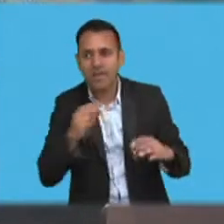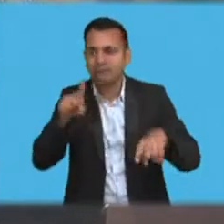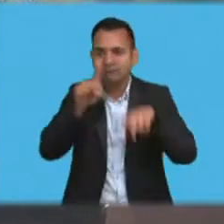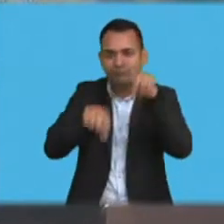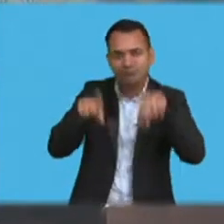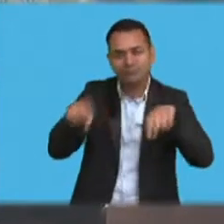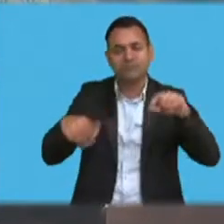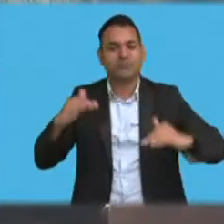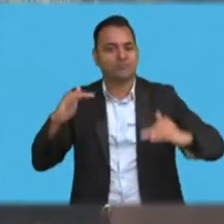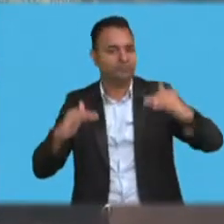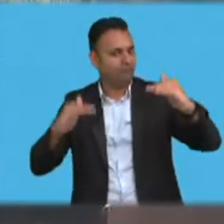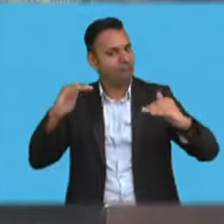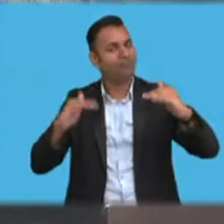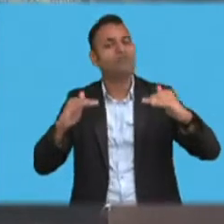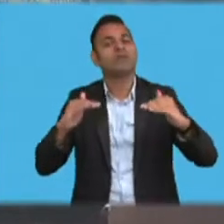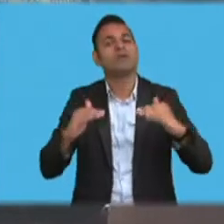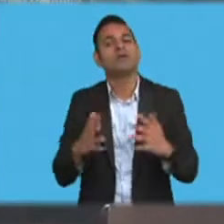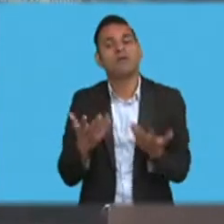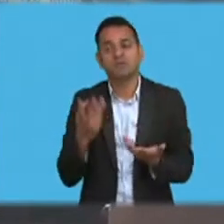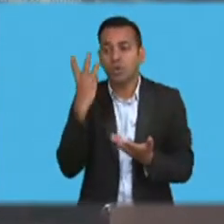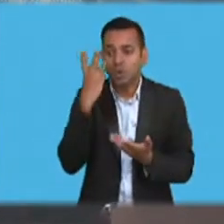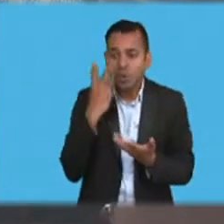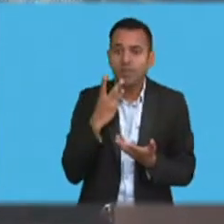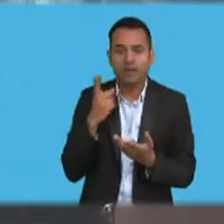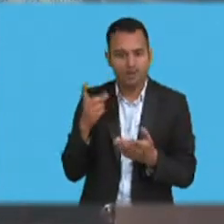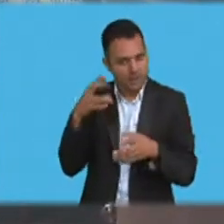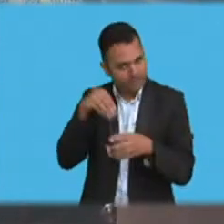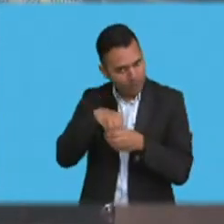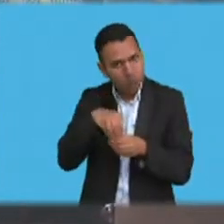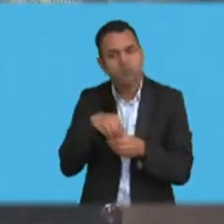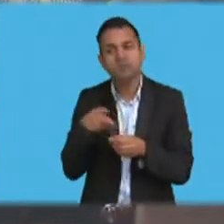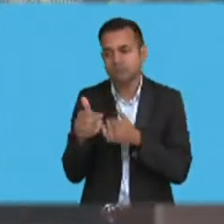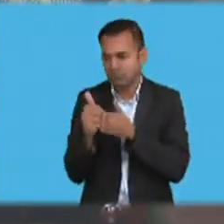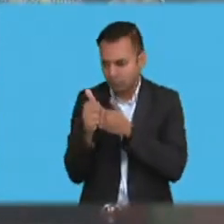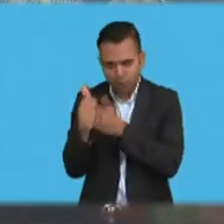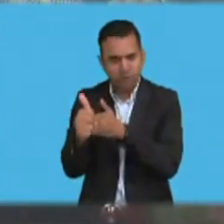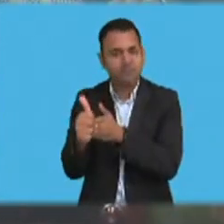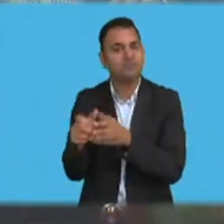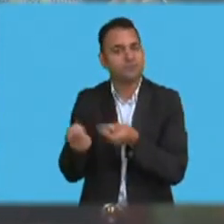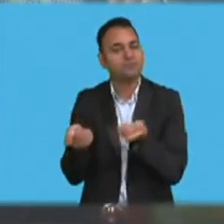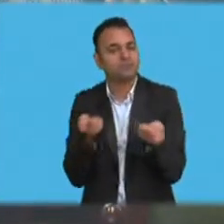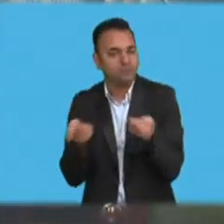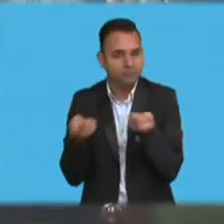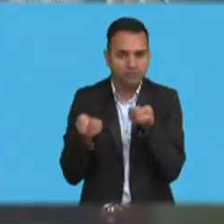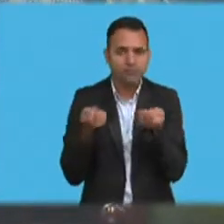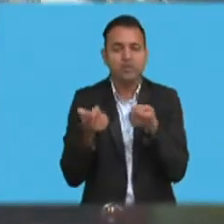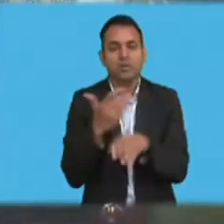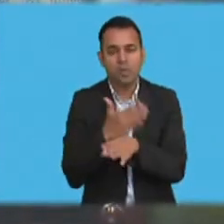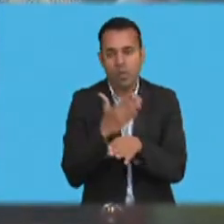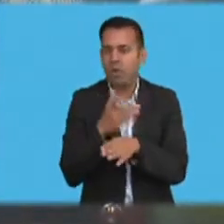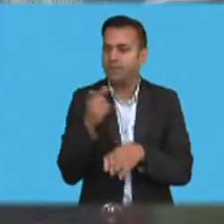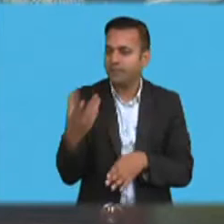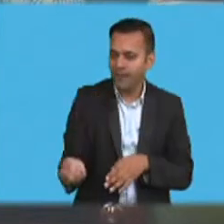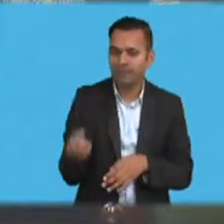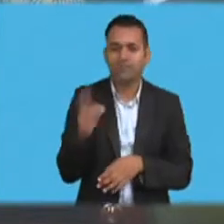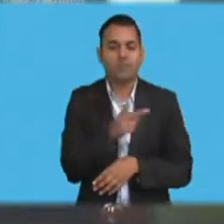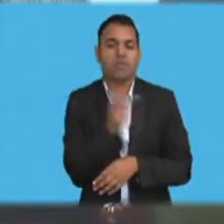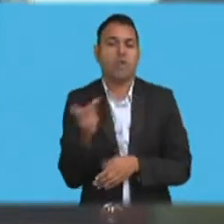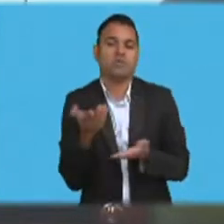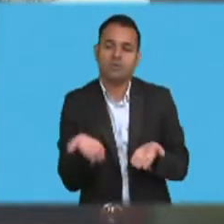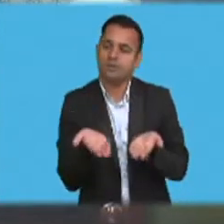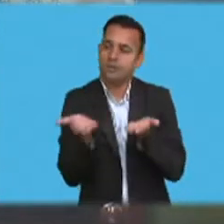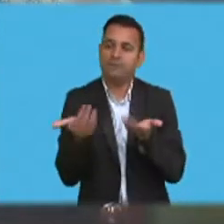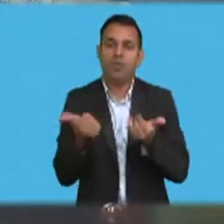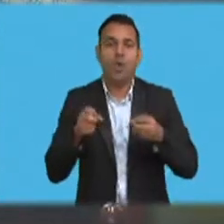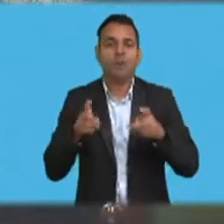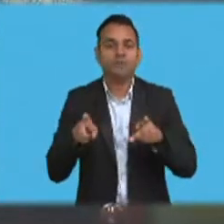involved in the fishery sector. Equal opportunities are given to both genders to participate in any other task or